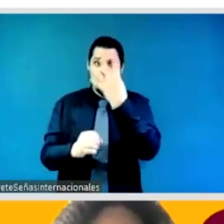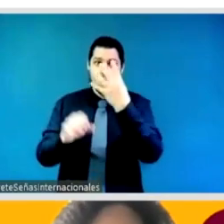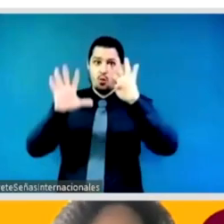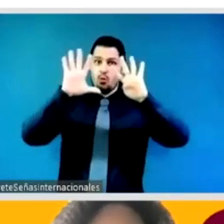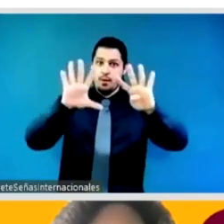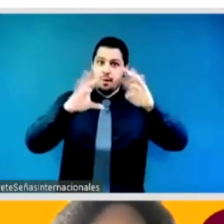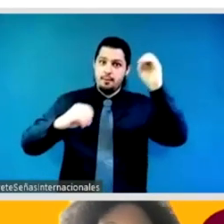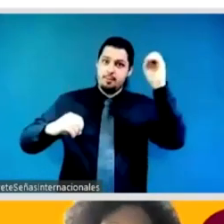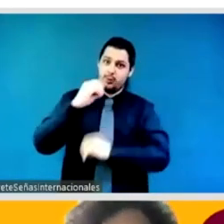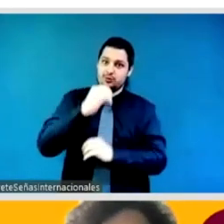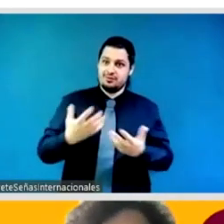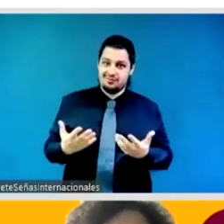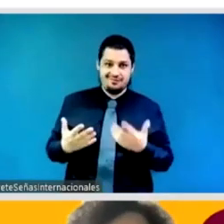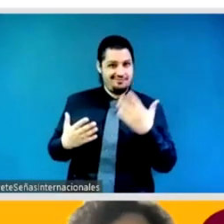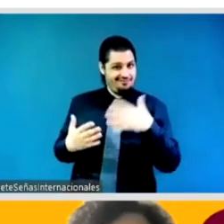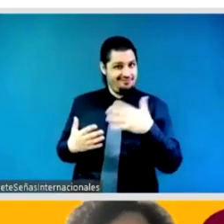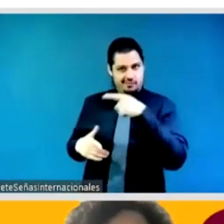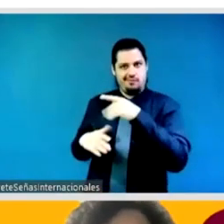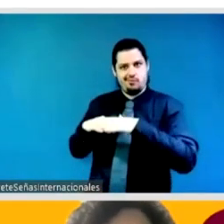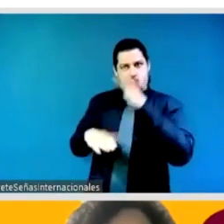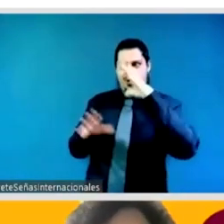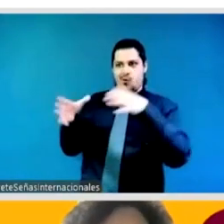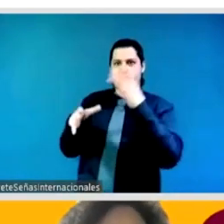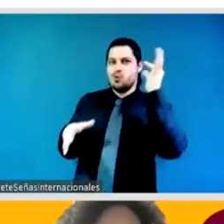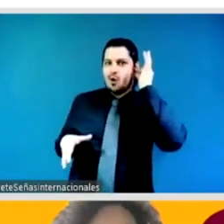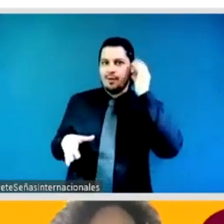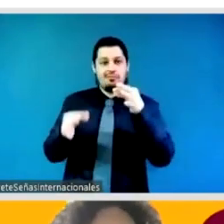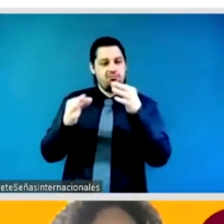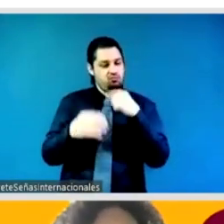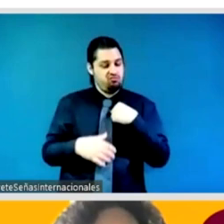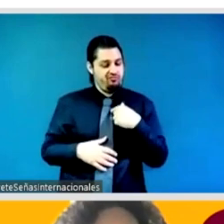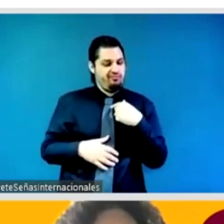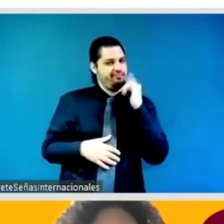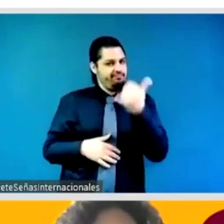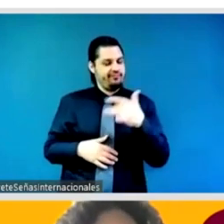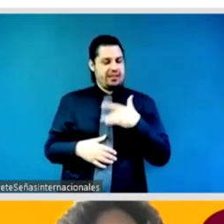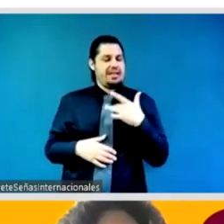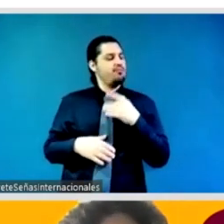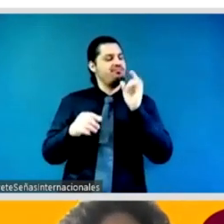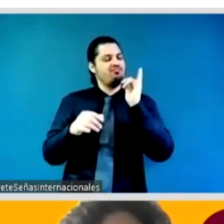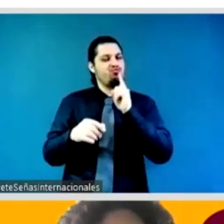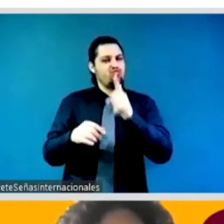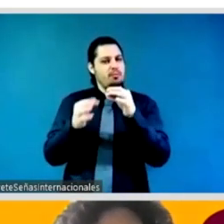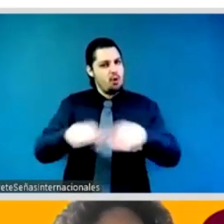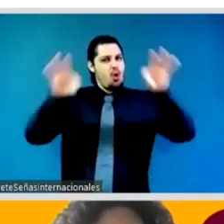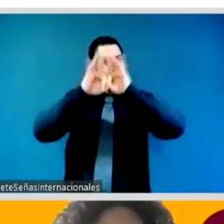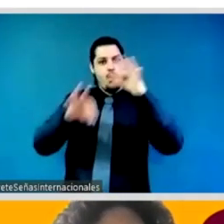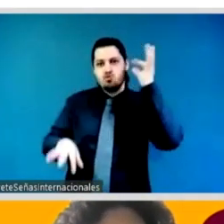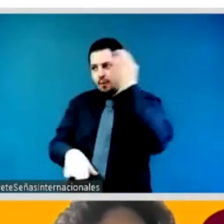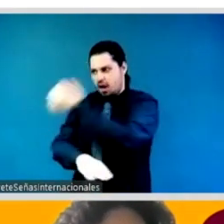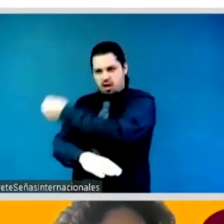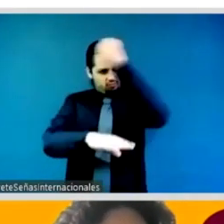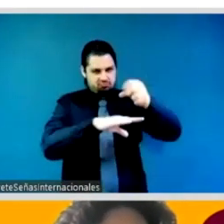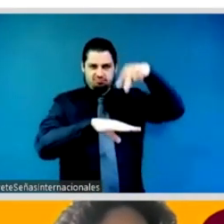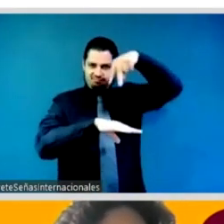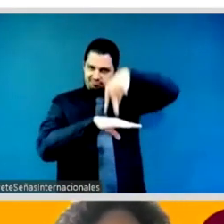influence another 46% have a sphere of influence around funding feminist movements so hopefully